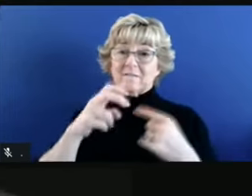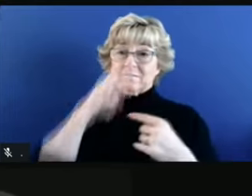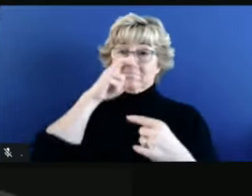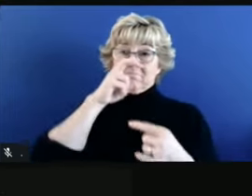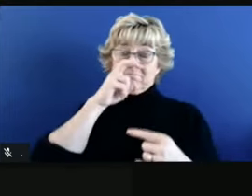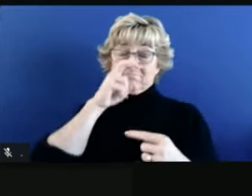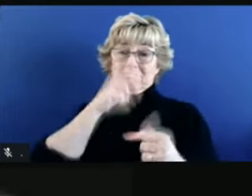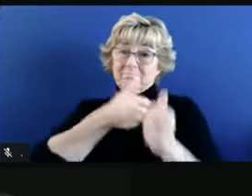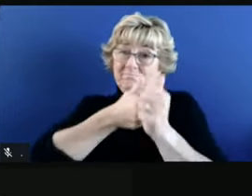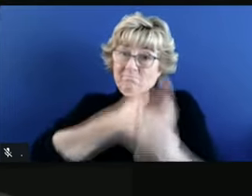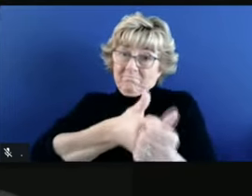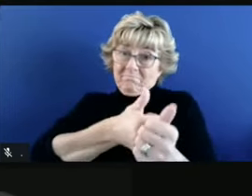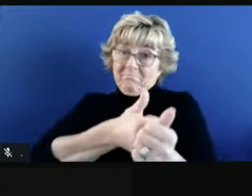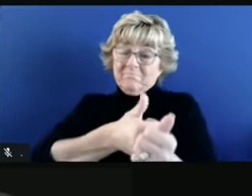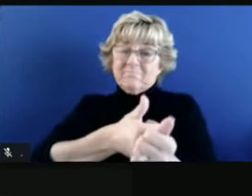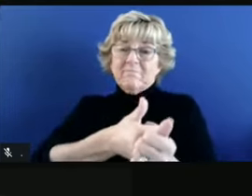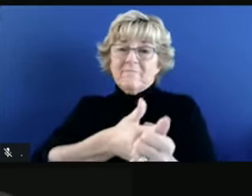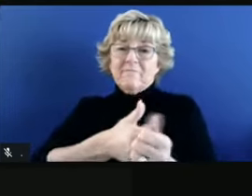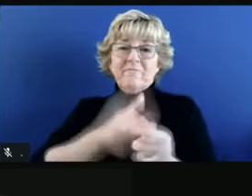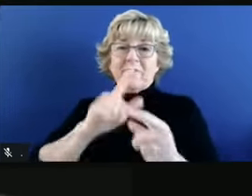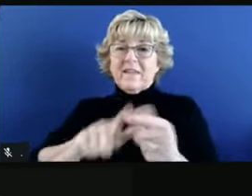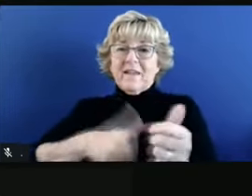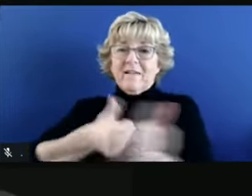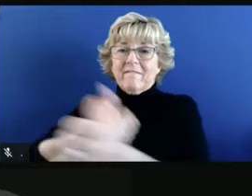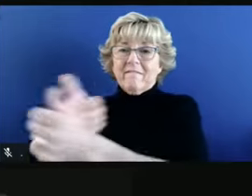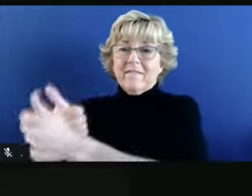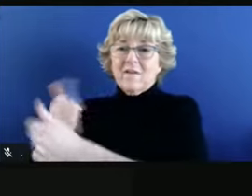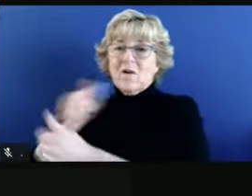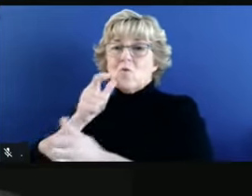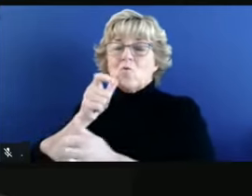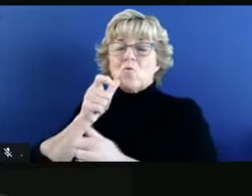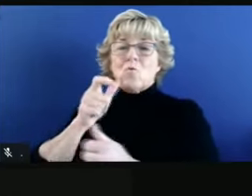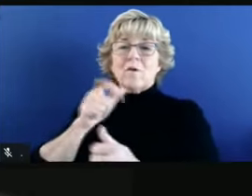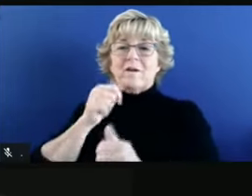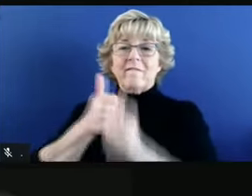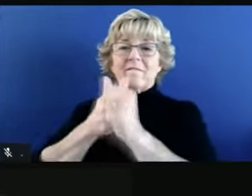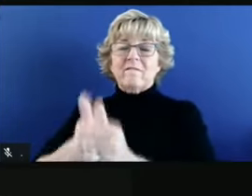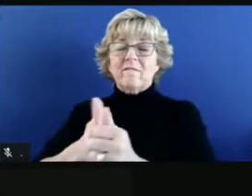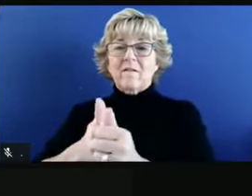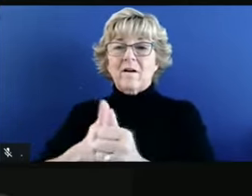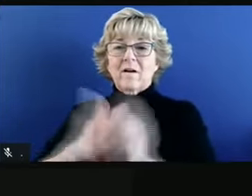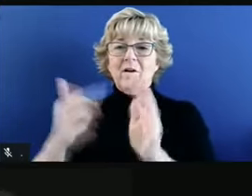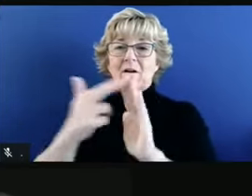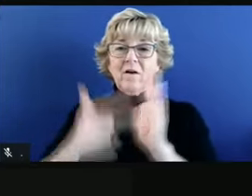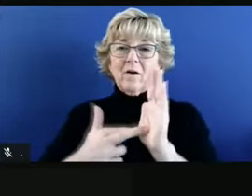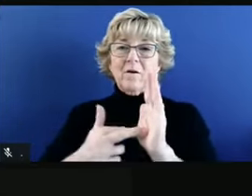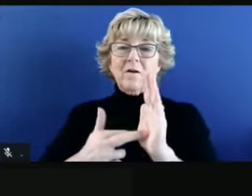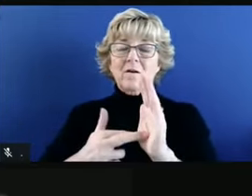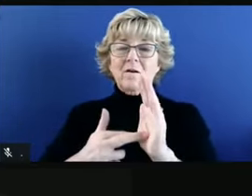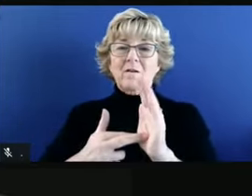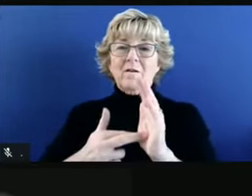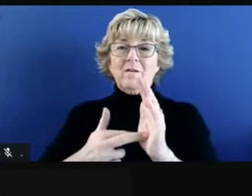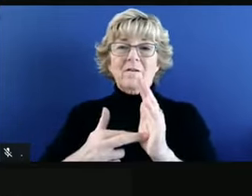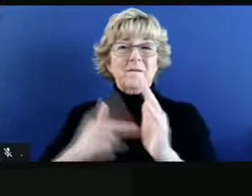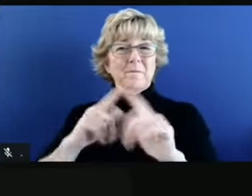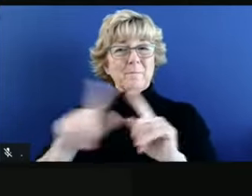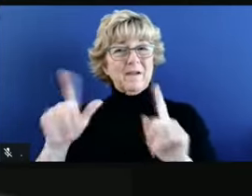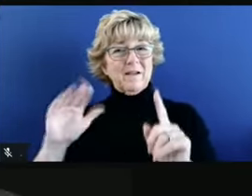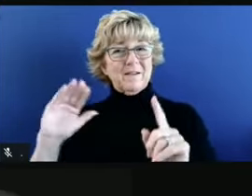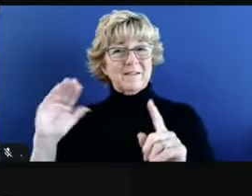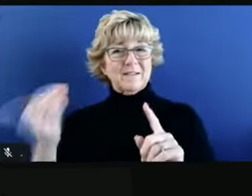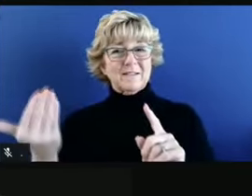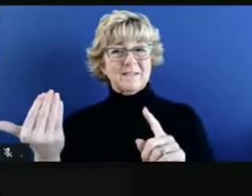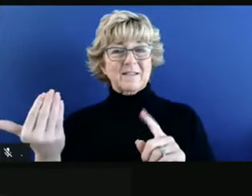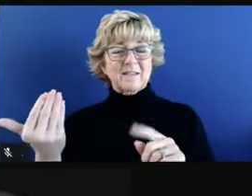that sort of thing is, you know, we can't go after everyone who ignores the rules. We need to focus on cooperation, stuff like that. But it seems like if